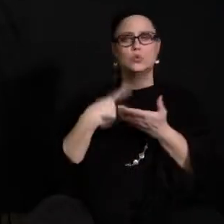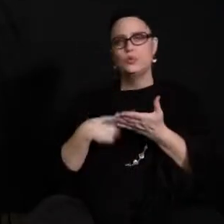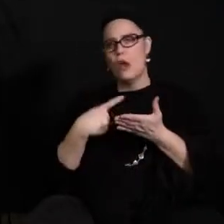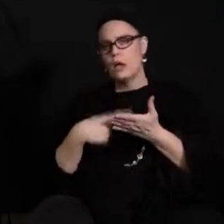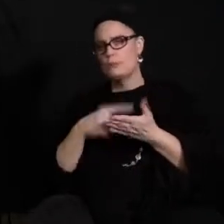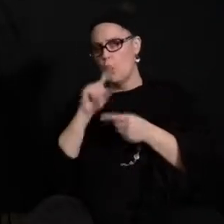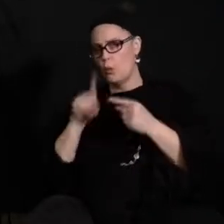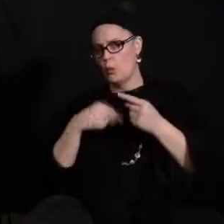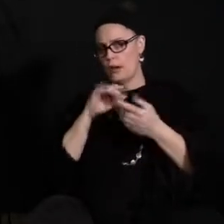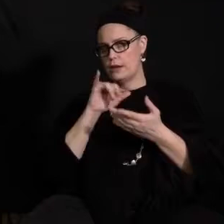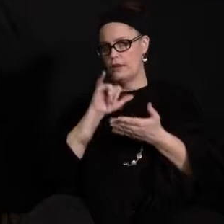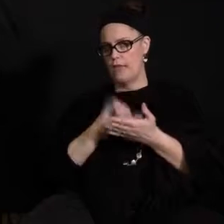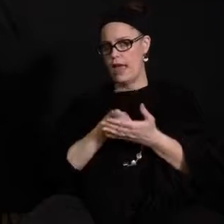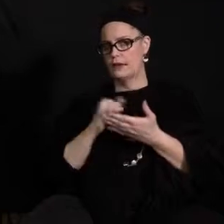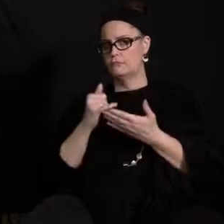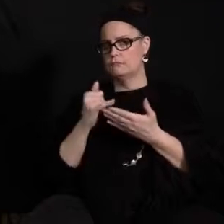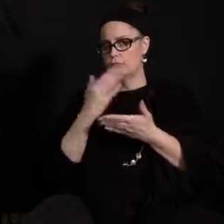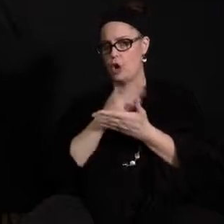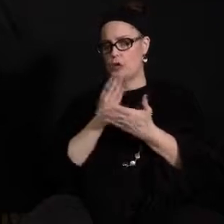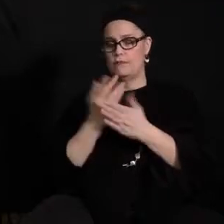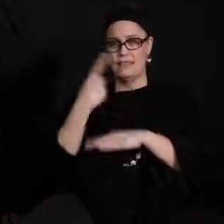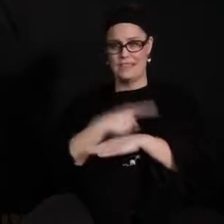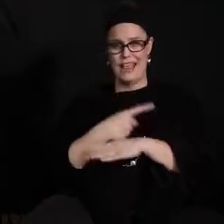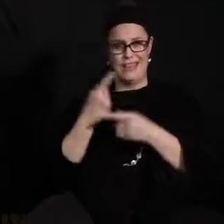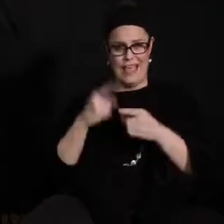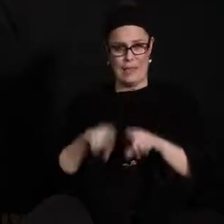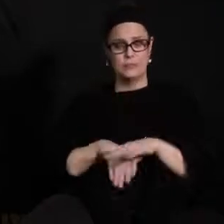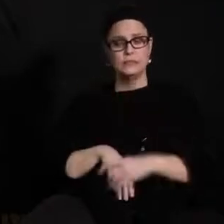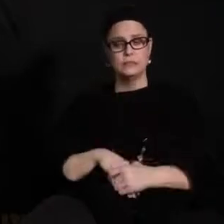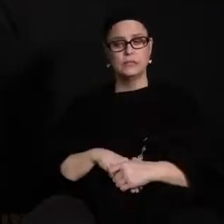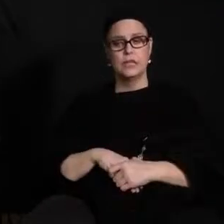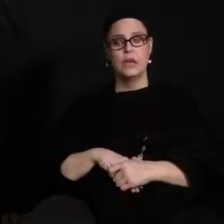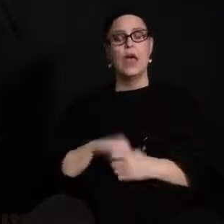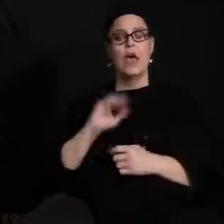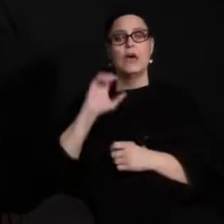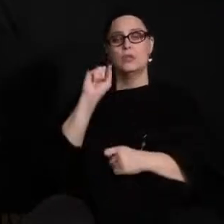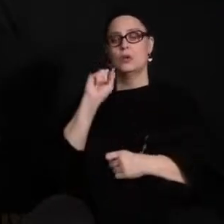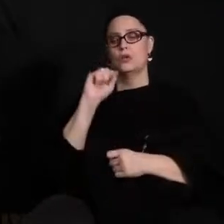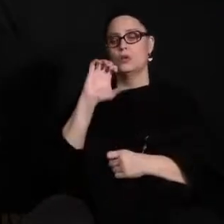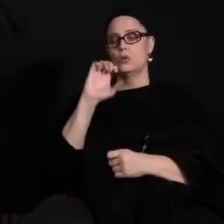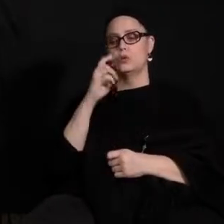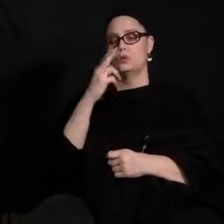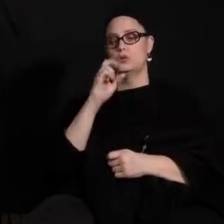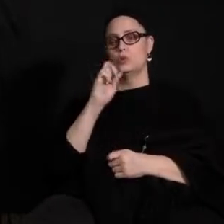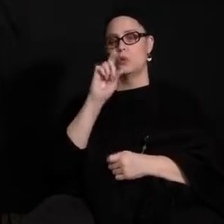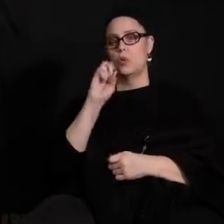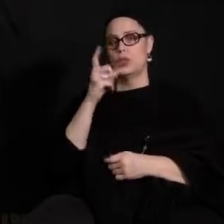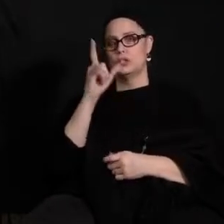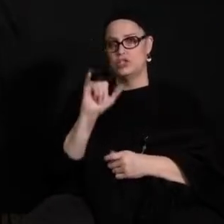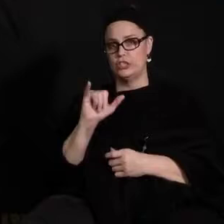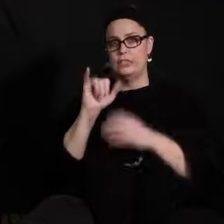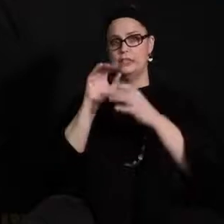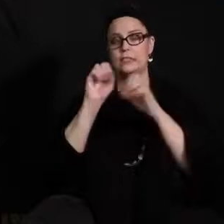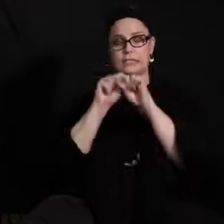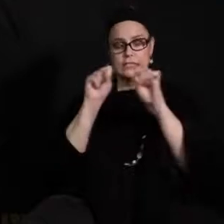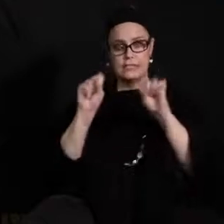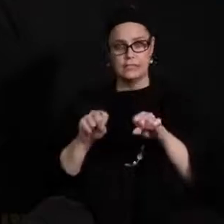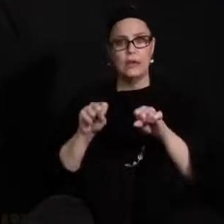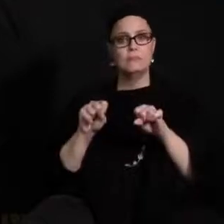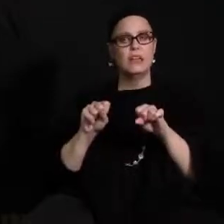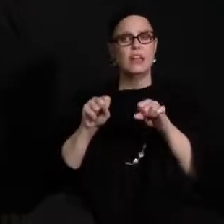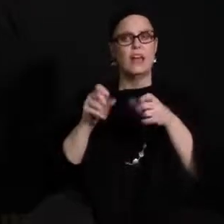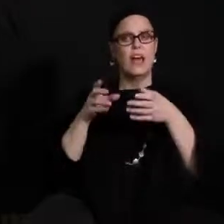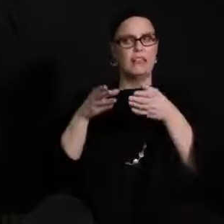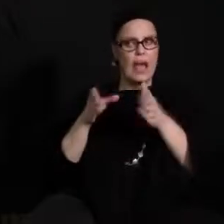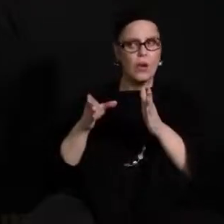to that that portion of the day the schoology system allows for students to ask questions or give feedback to the teacher